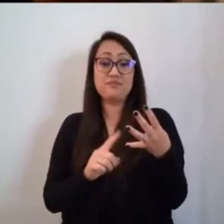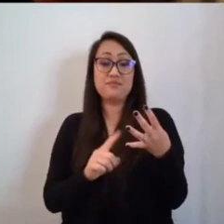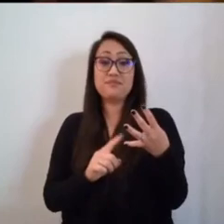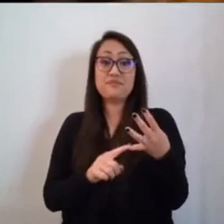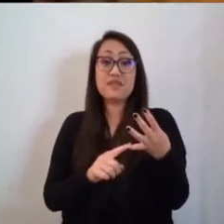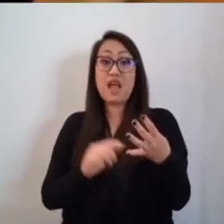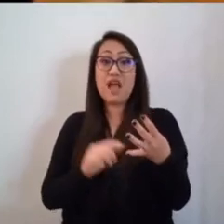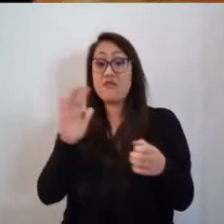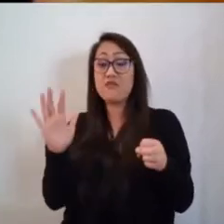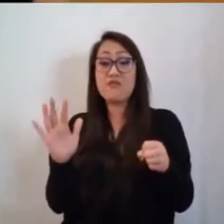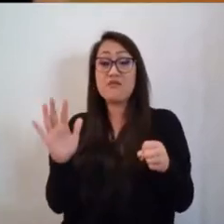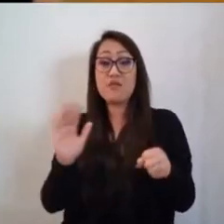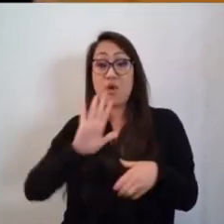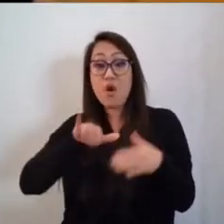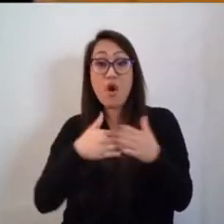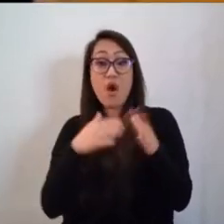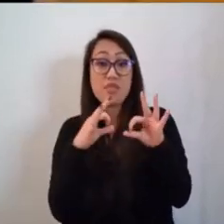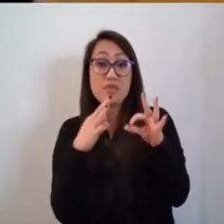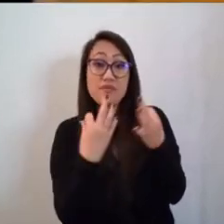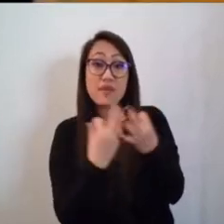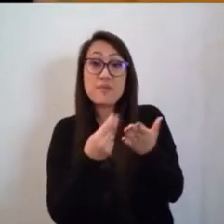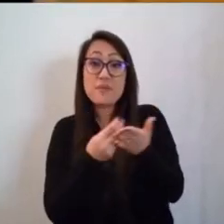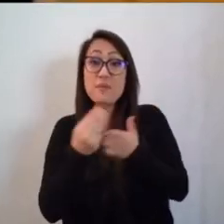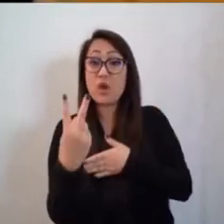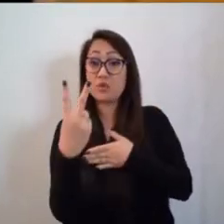of wintergreen peppermint candies.